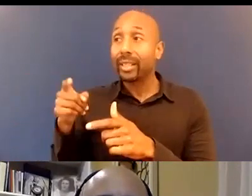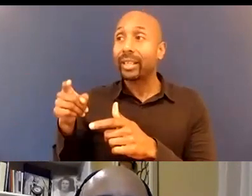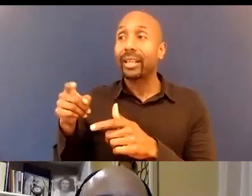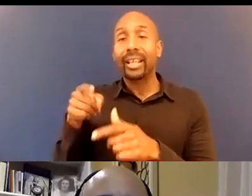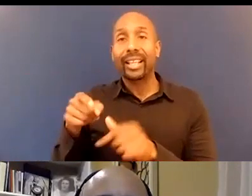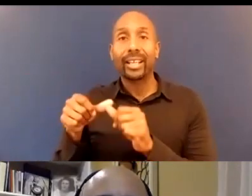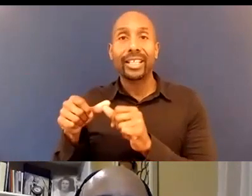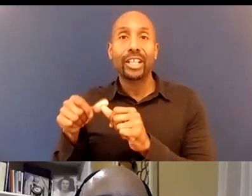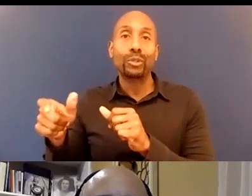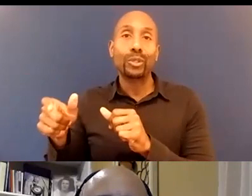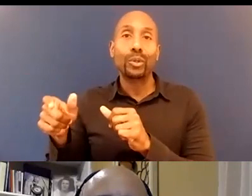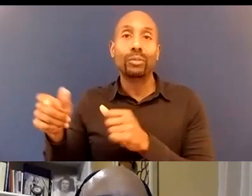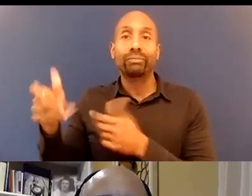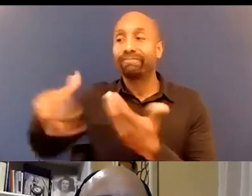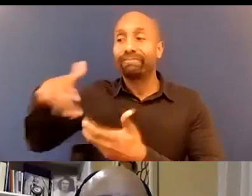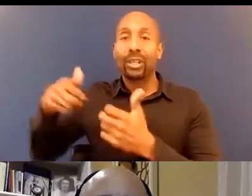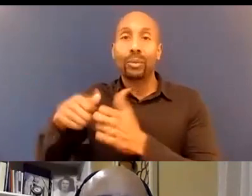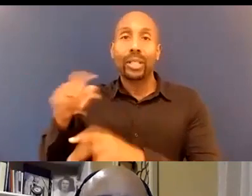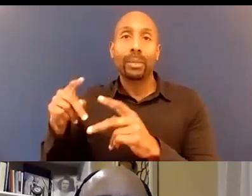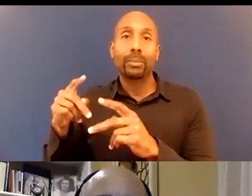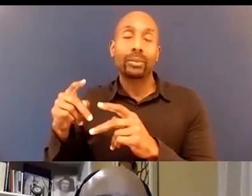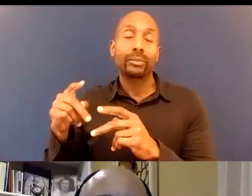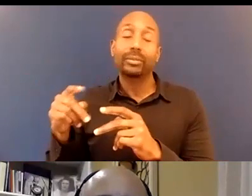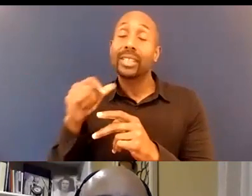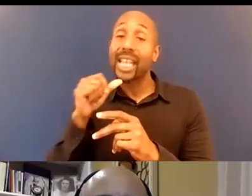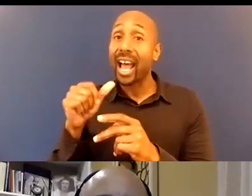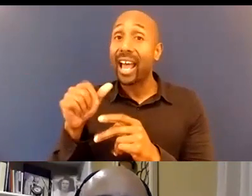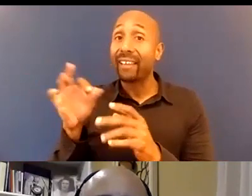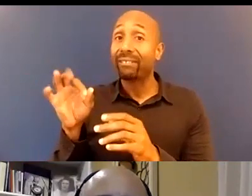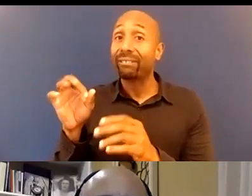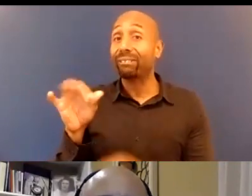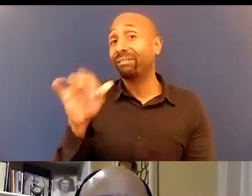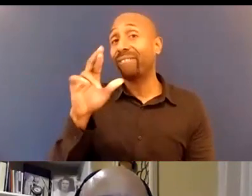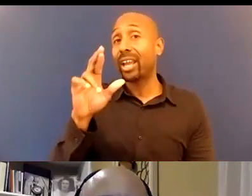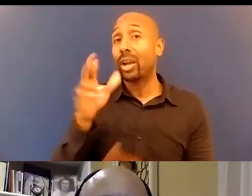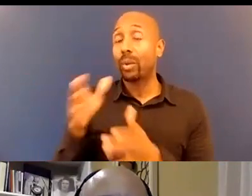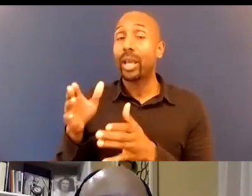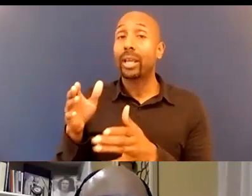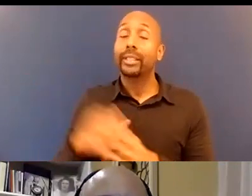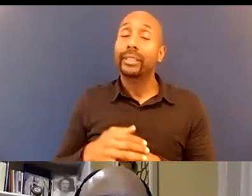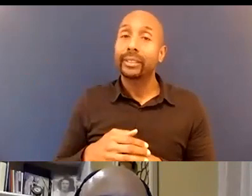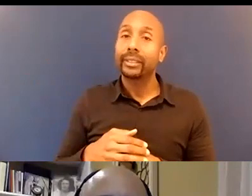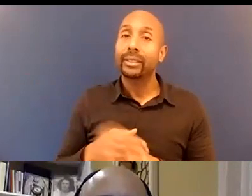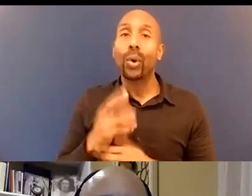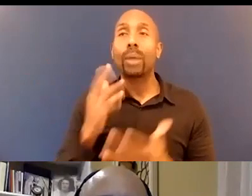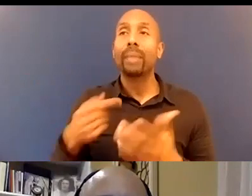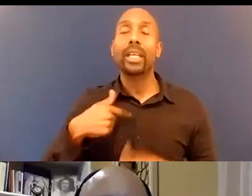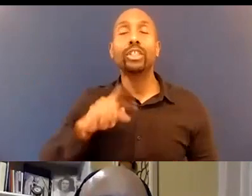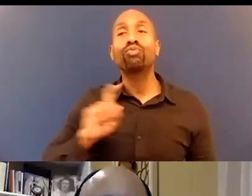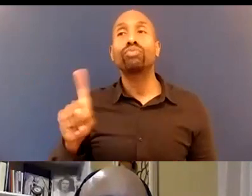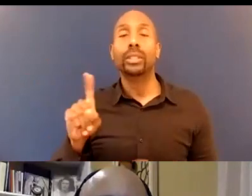either by bias which is you you just have a feeling about dumping you